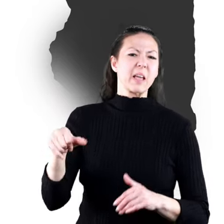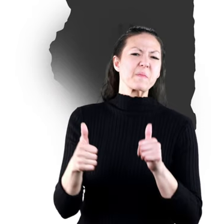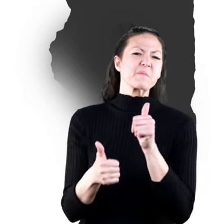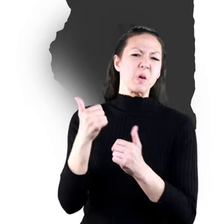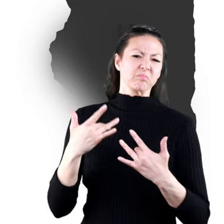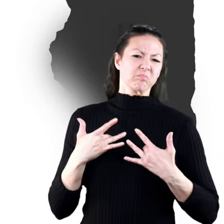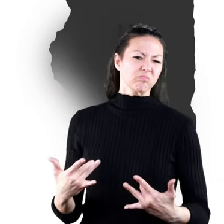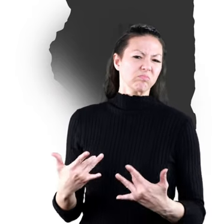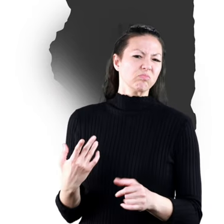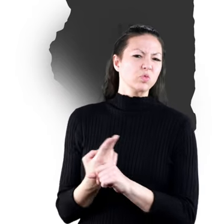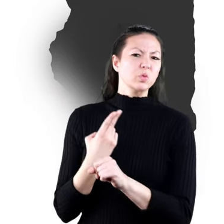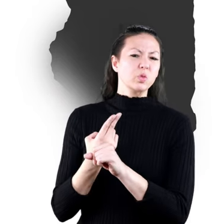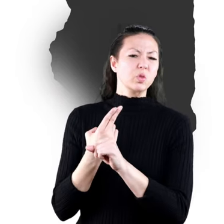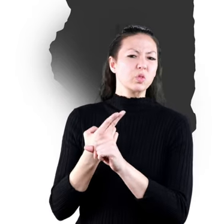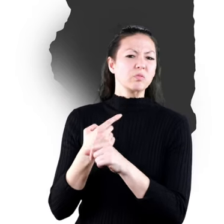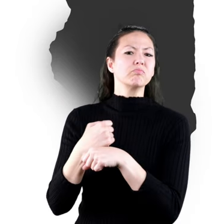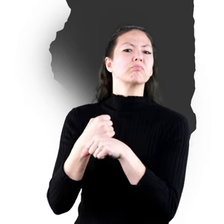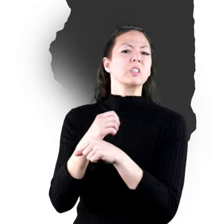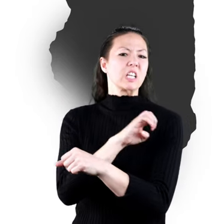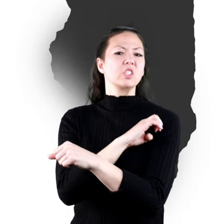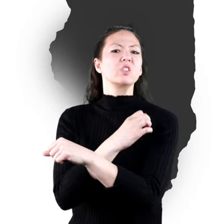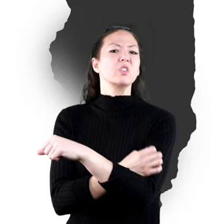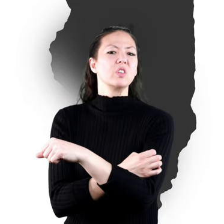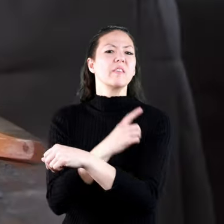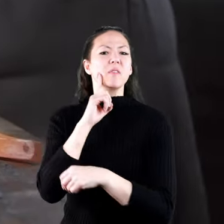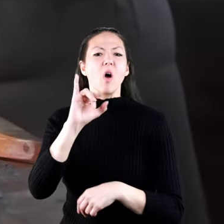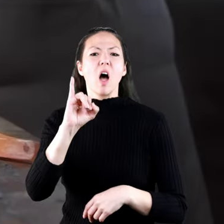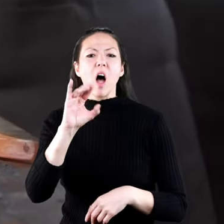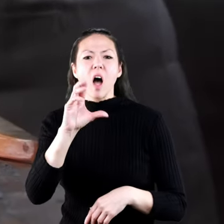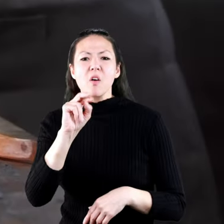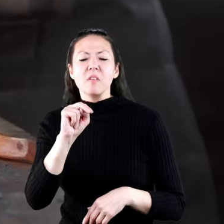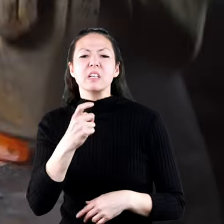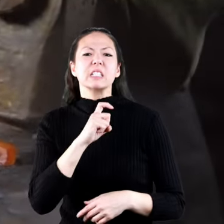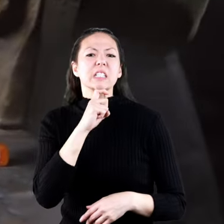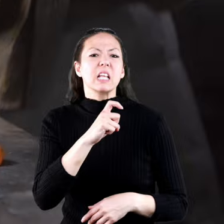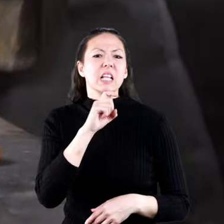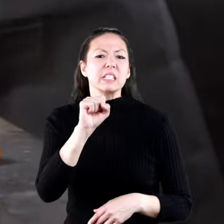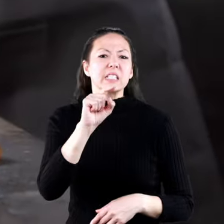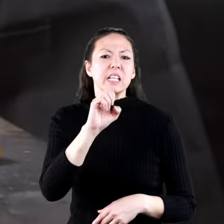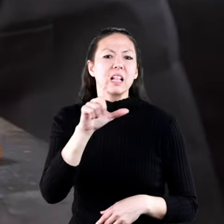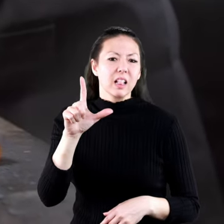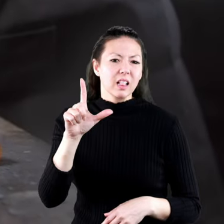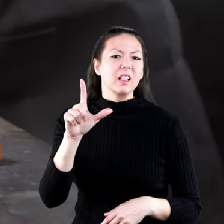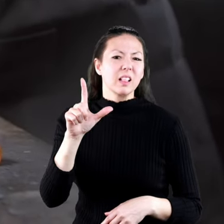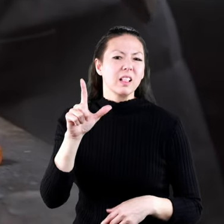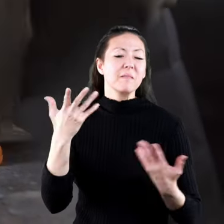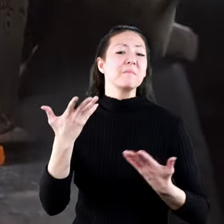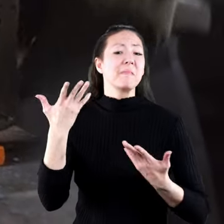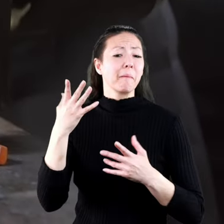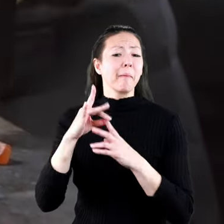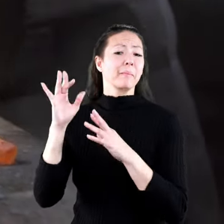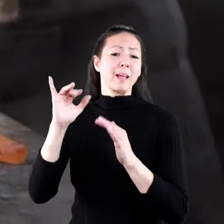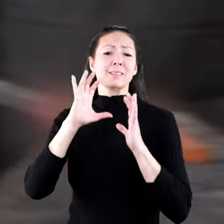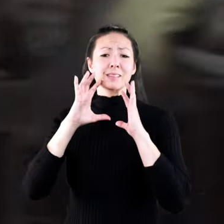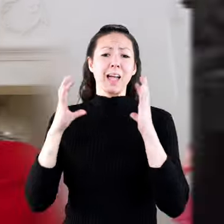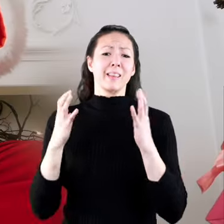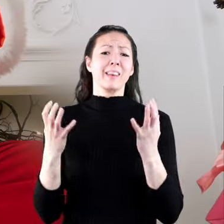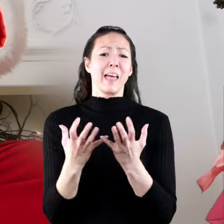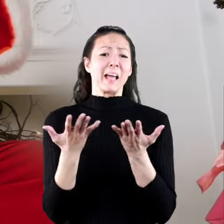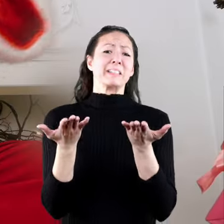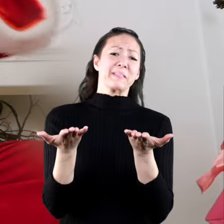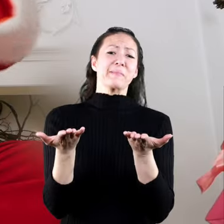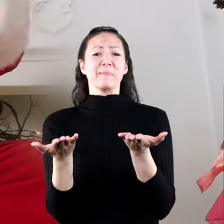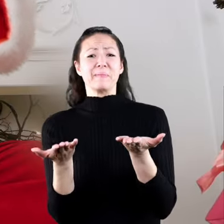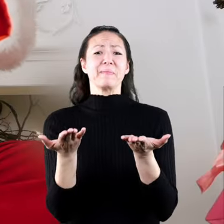and Indiana, and is mostly used to create energy and make iron and steel. It's also the kind most preferred by